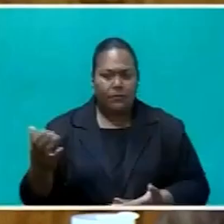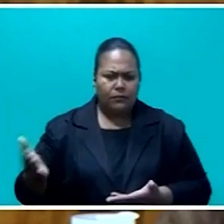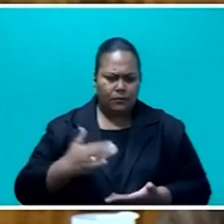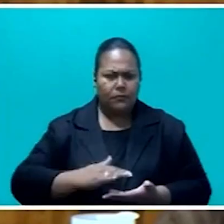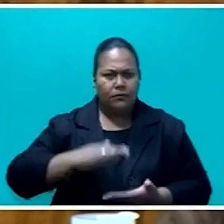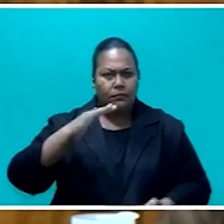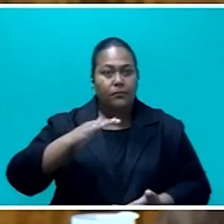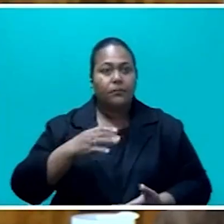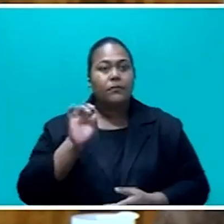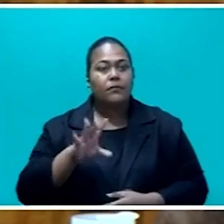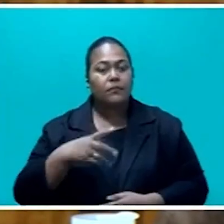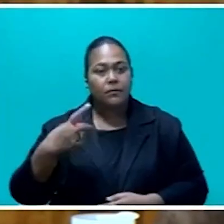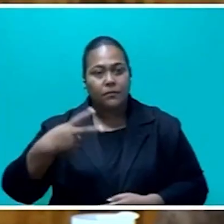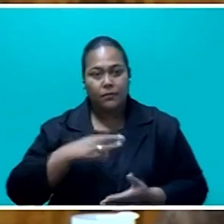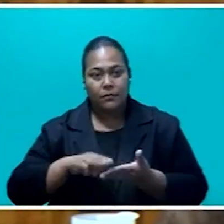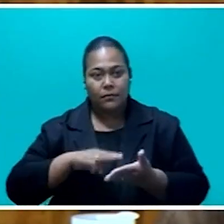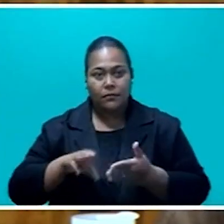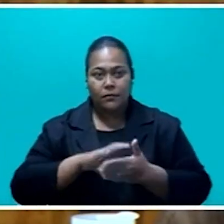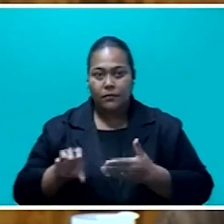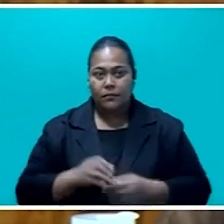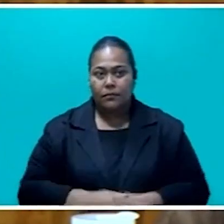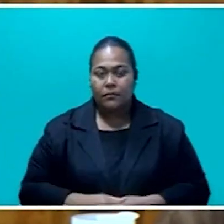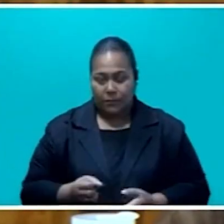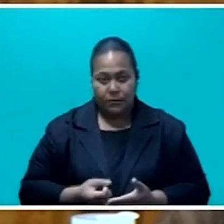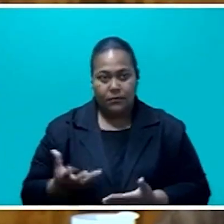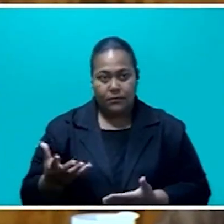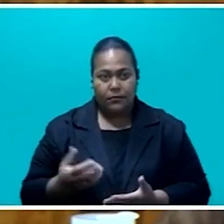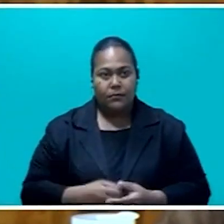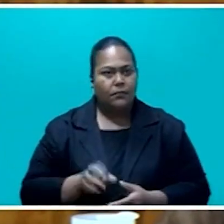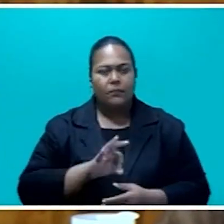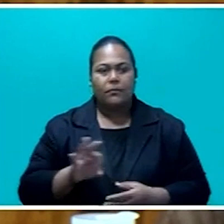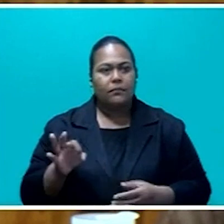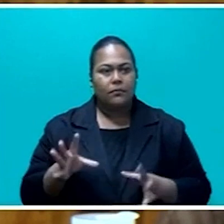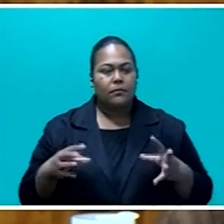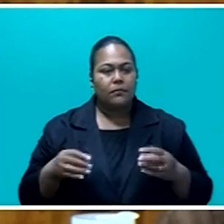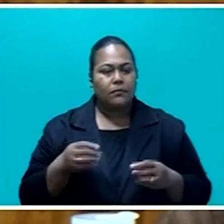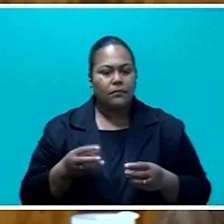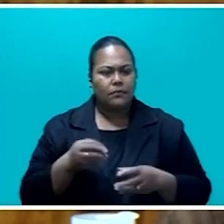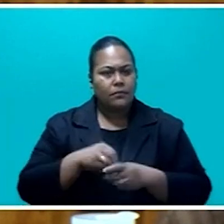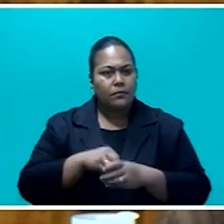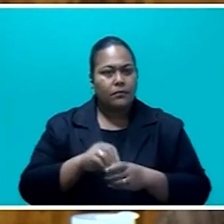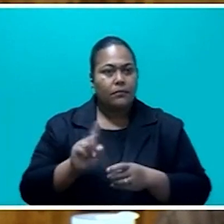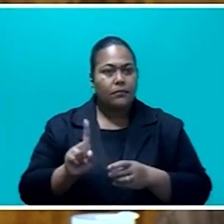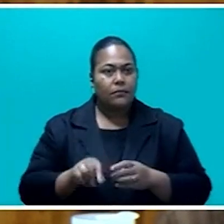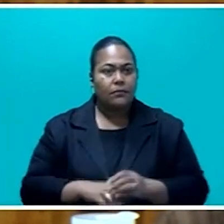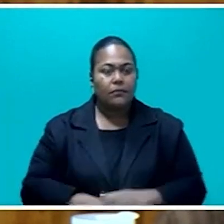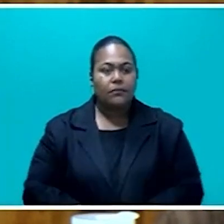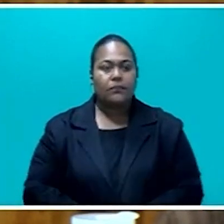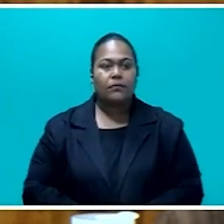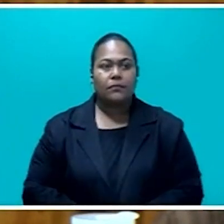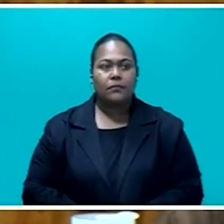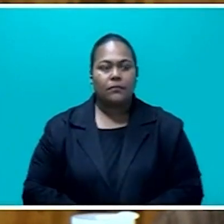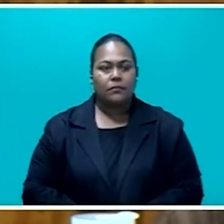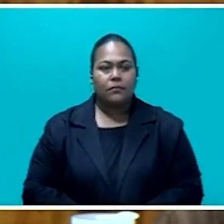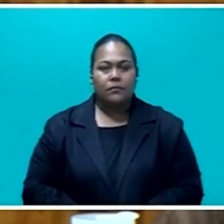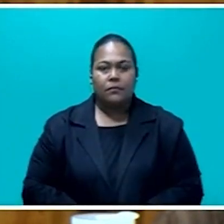in actual spend, not taking into account the multiplier. The